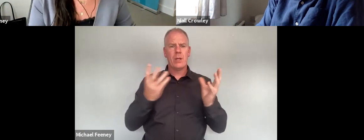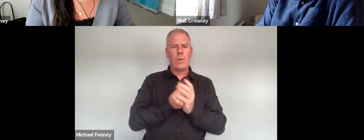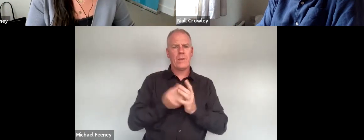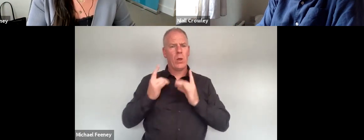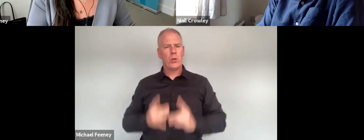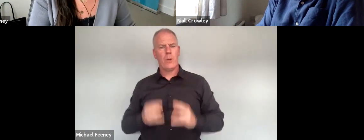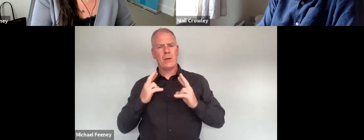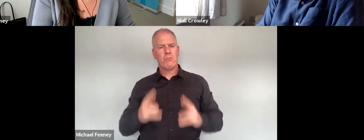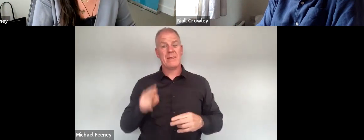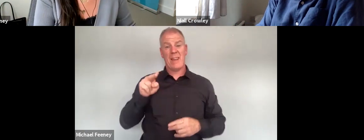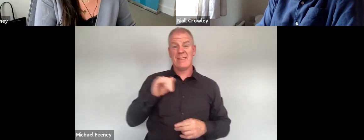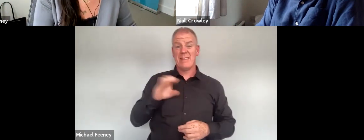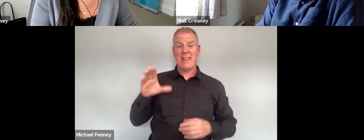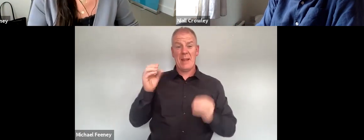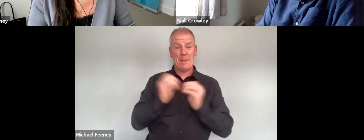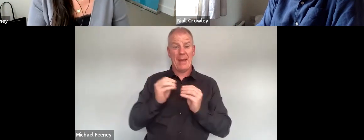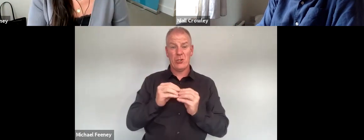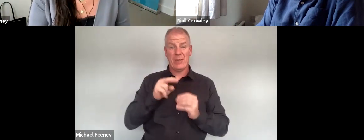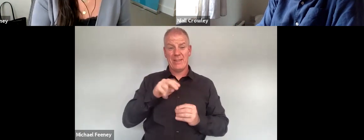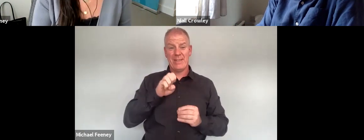and obviously Neil has alluded to some of this already